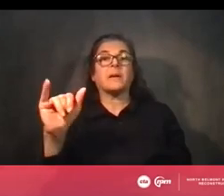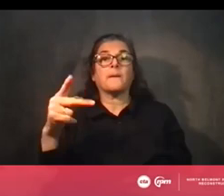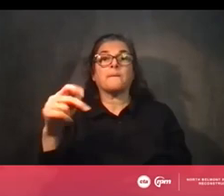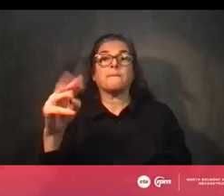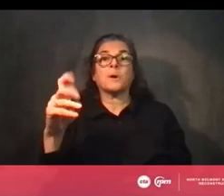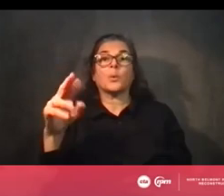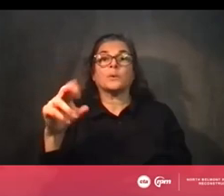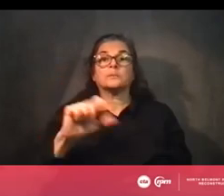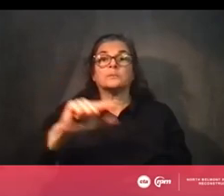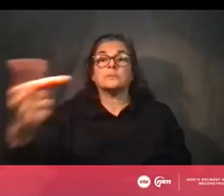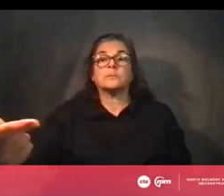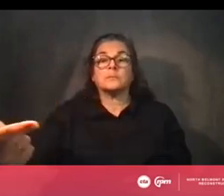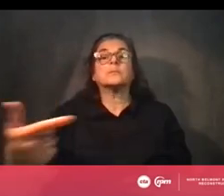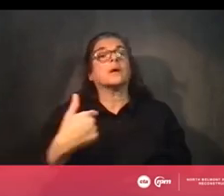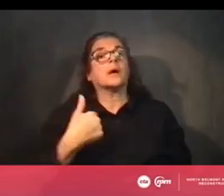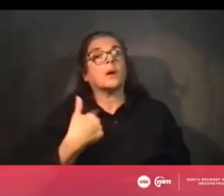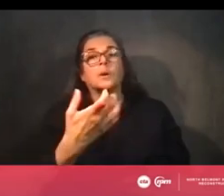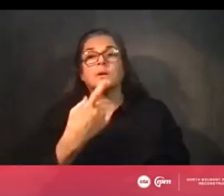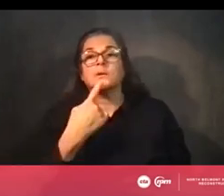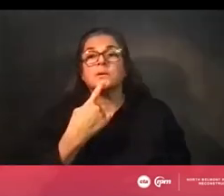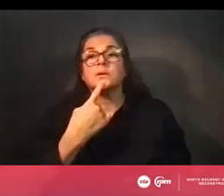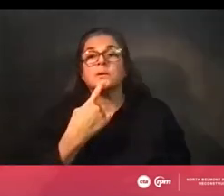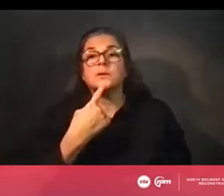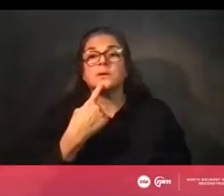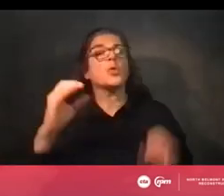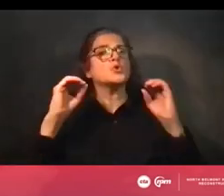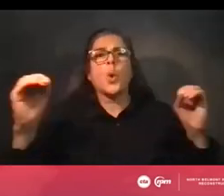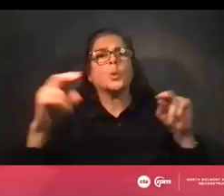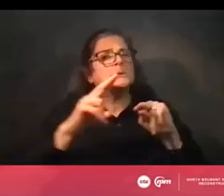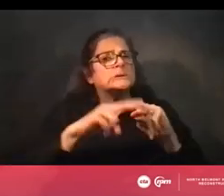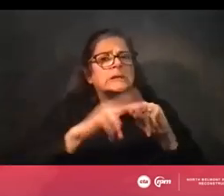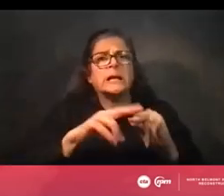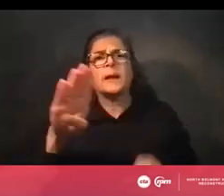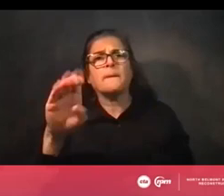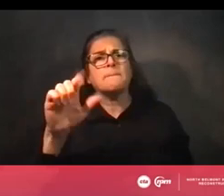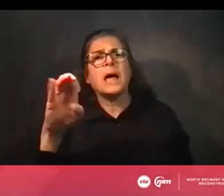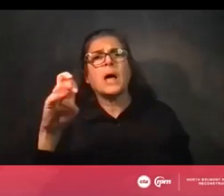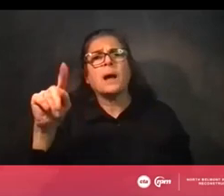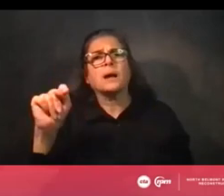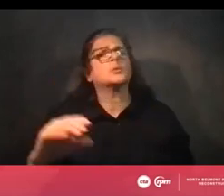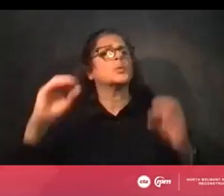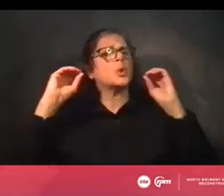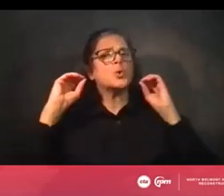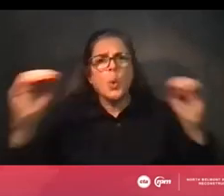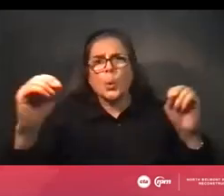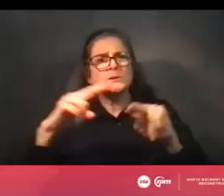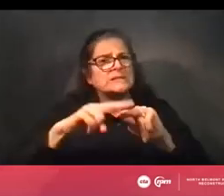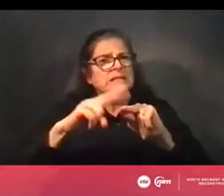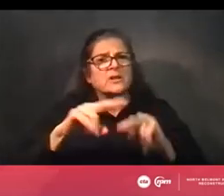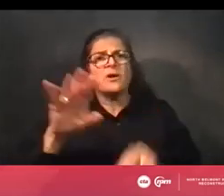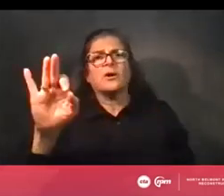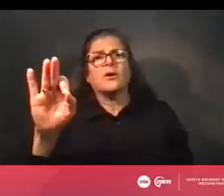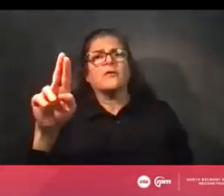What I was going to say is there is no seating at Belmont. There's no seating at Fullerton. Sometimes